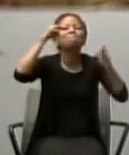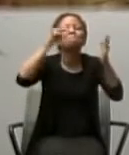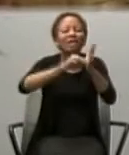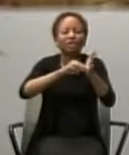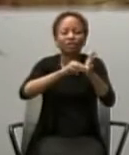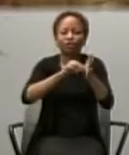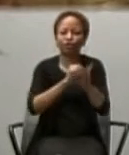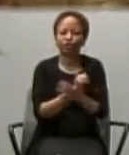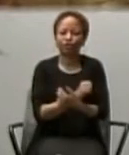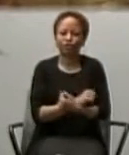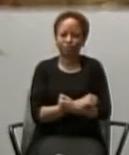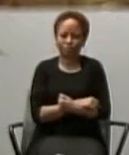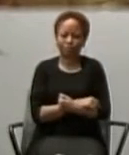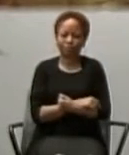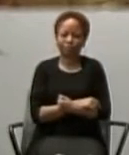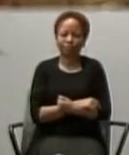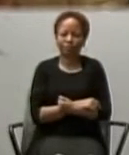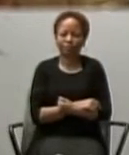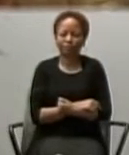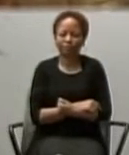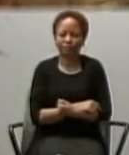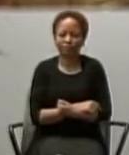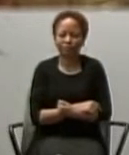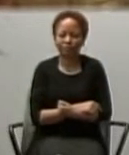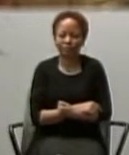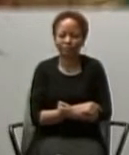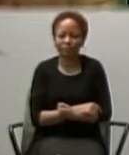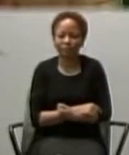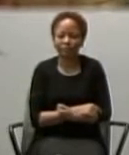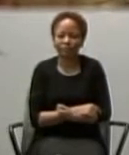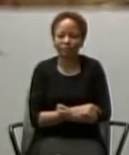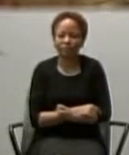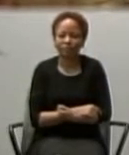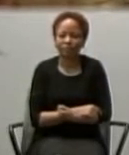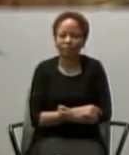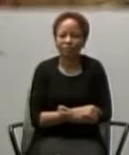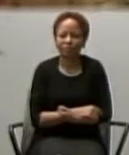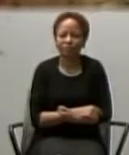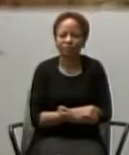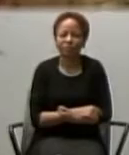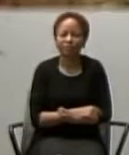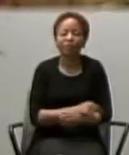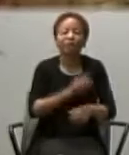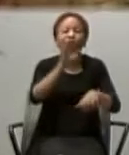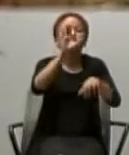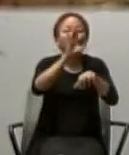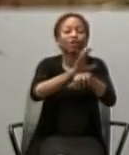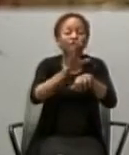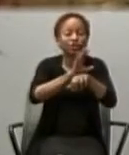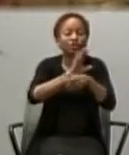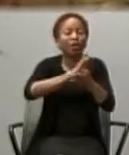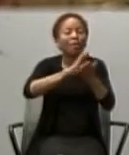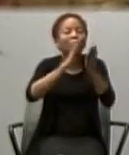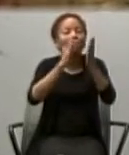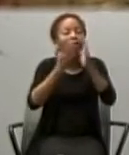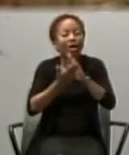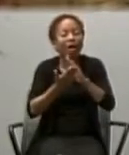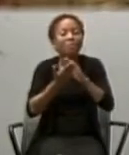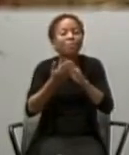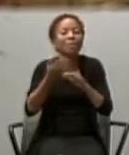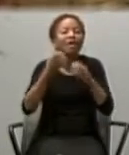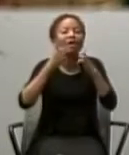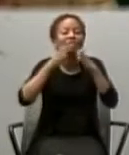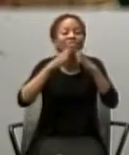He says, interestingly, becoming an evangelizer, the church, becoming an evangelizing community,